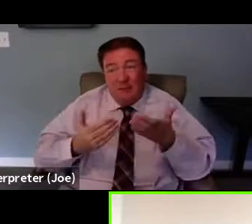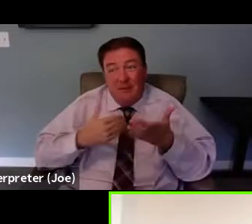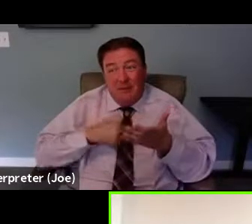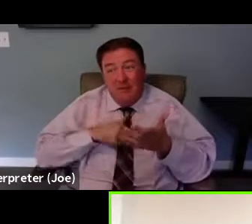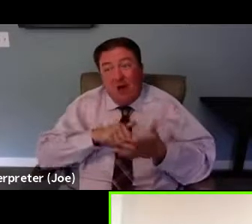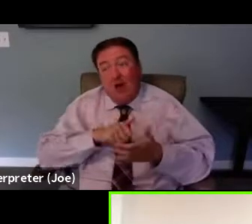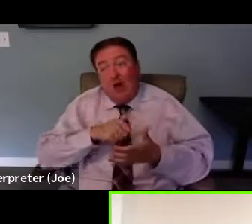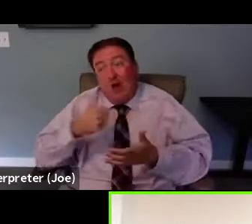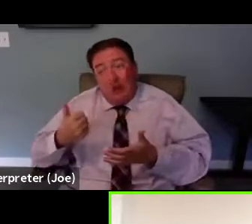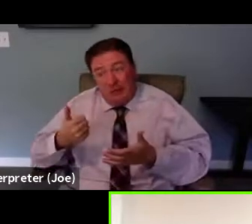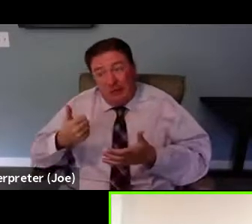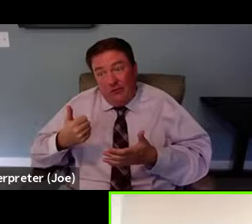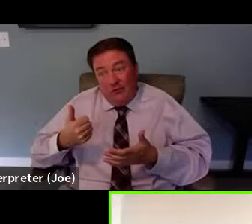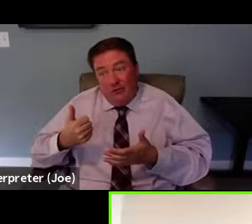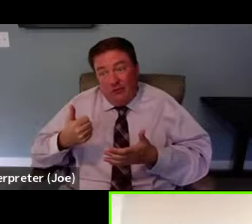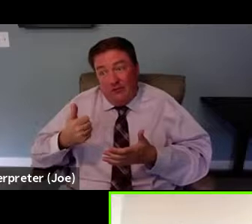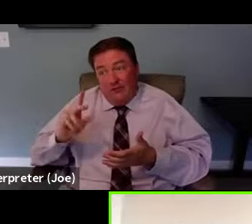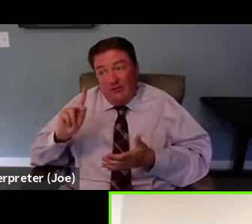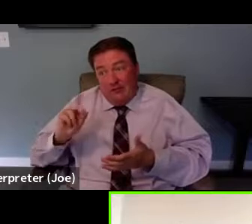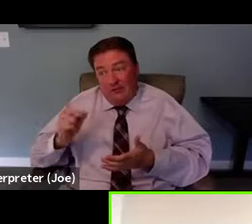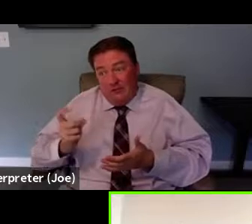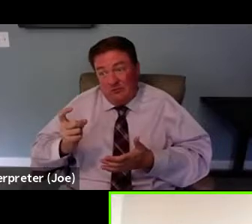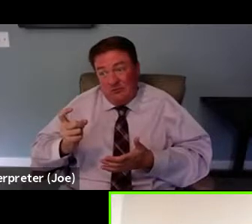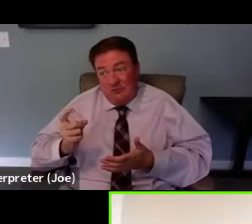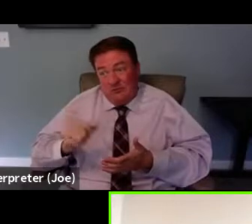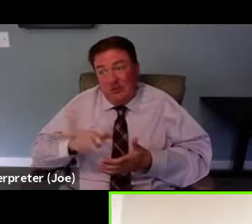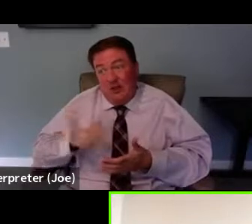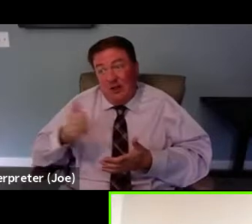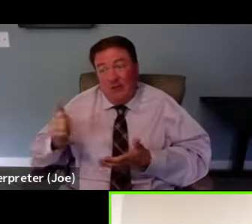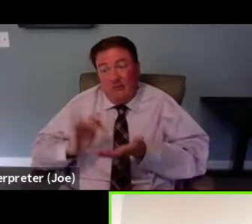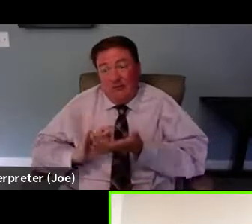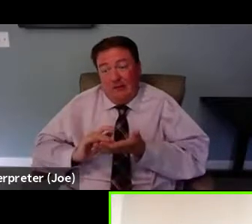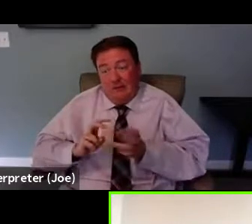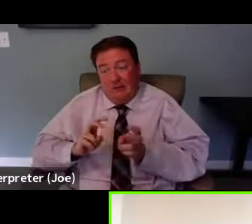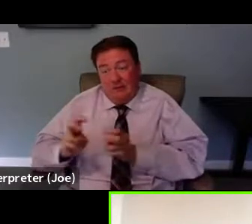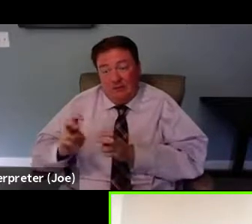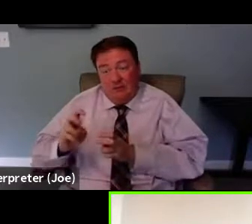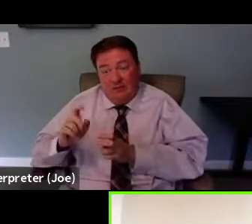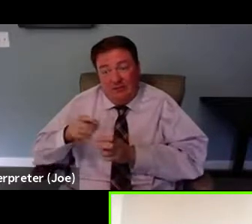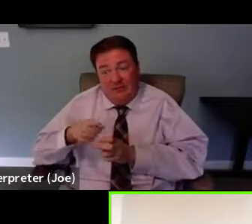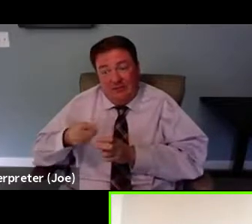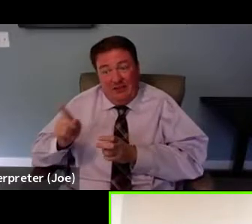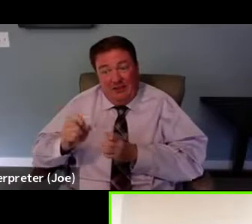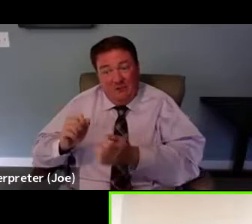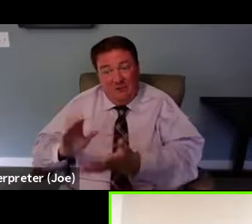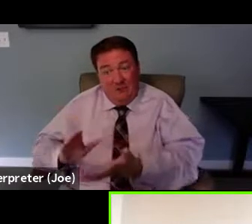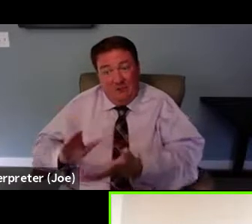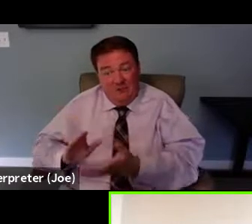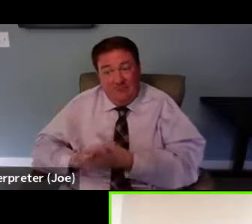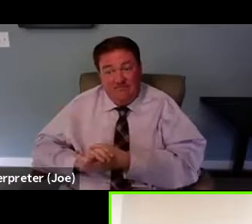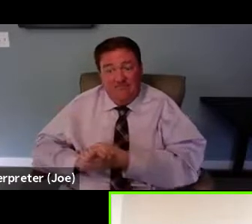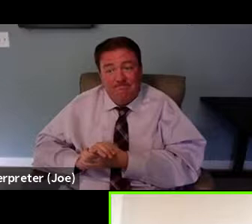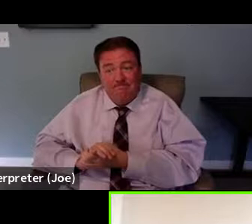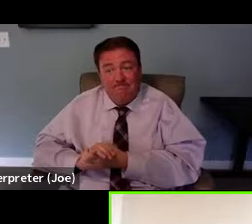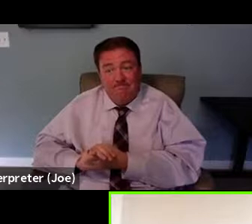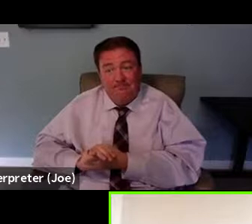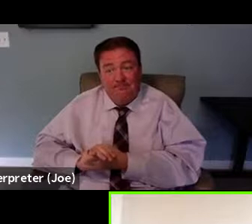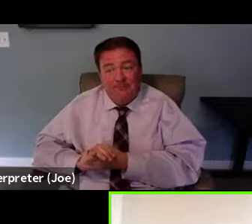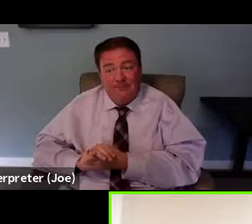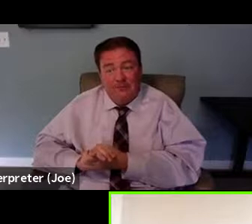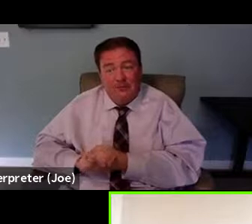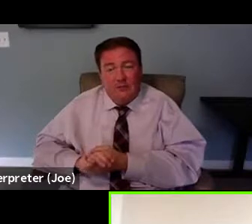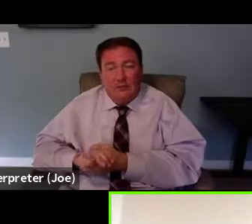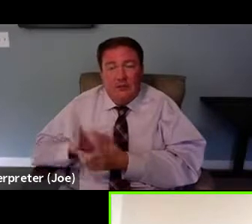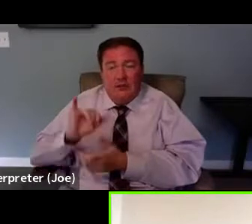comorbidities or medical health issues that they're needing to address. And so being able to